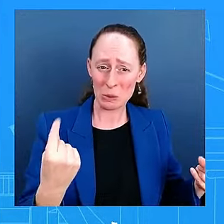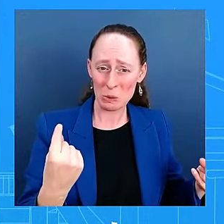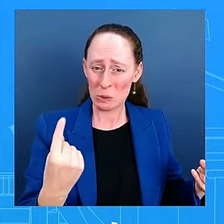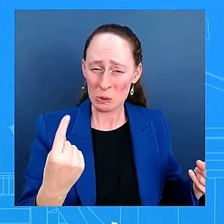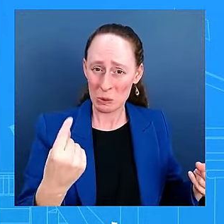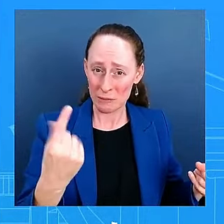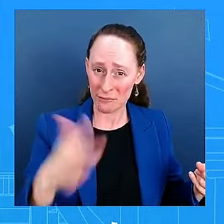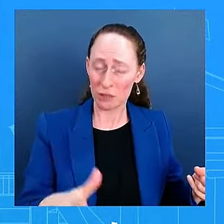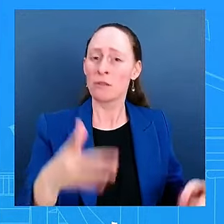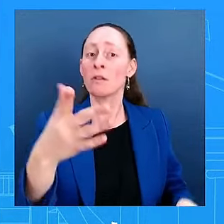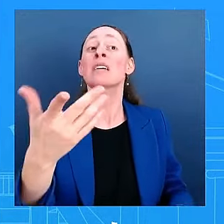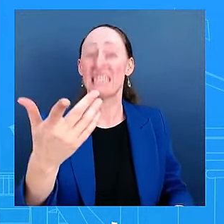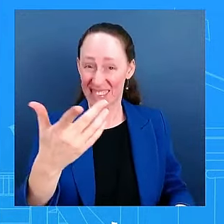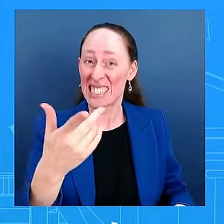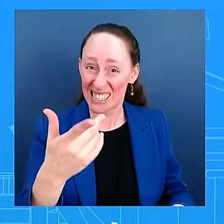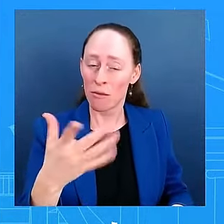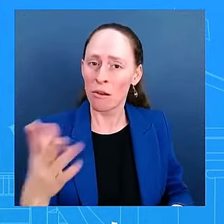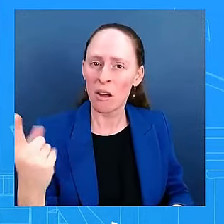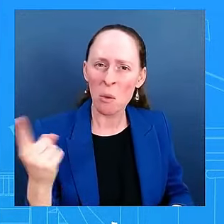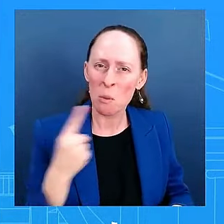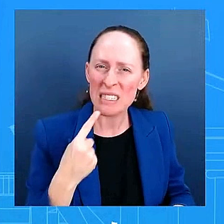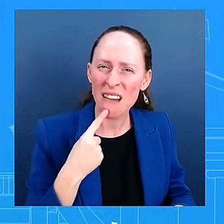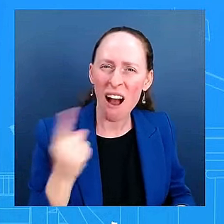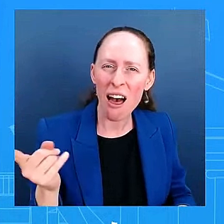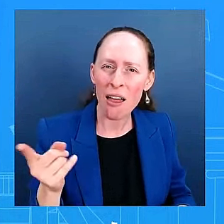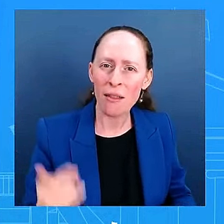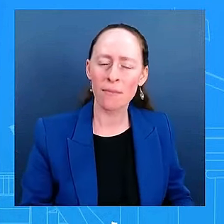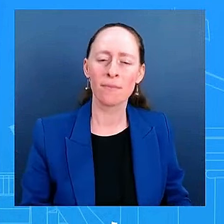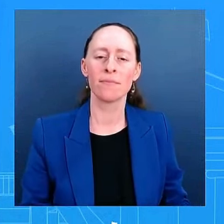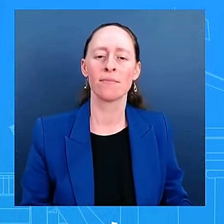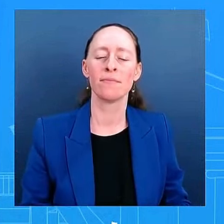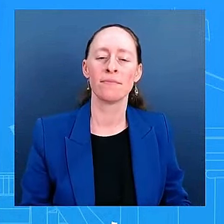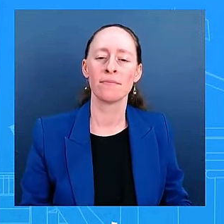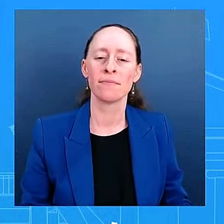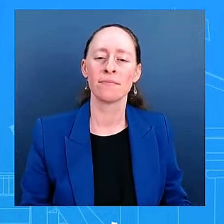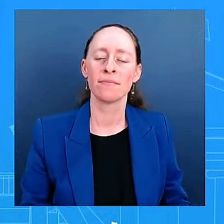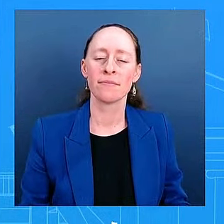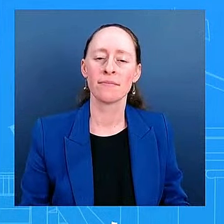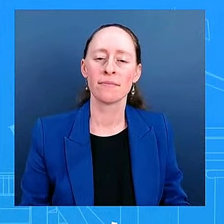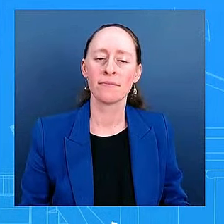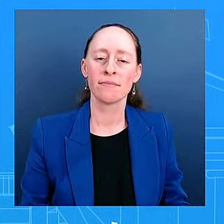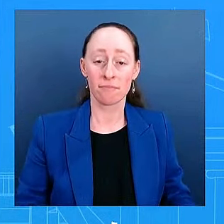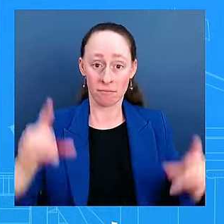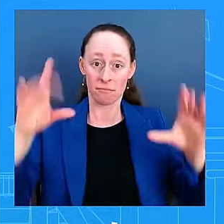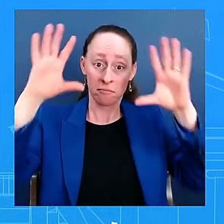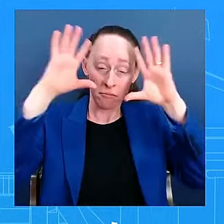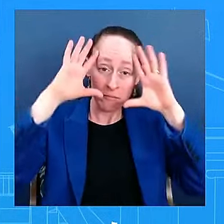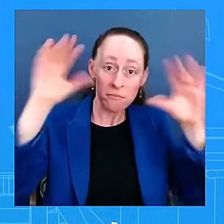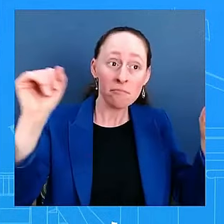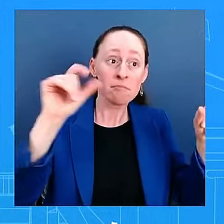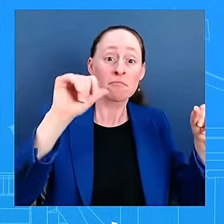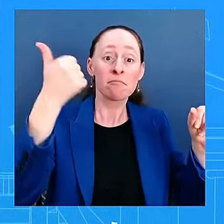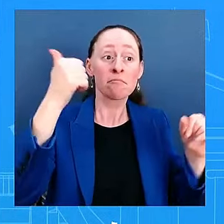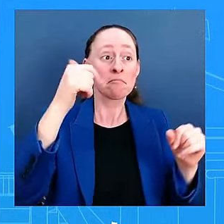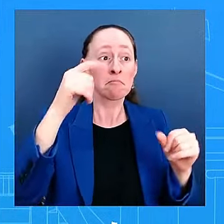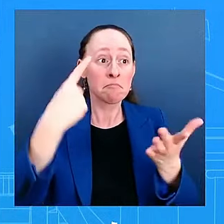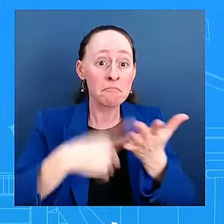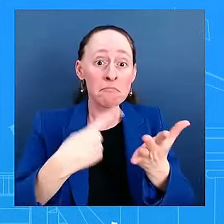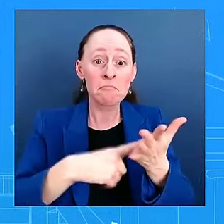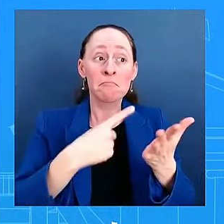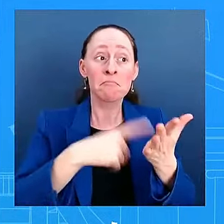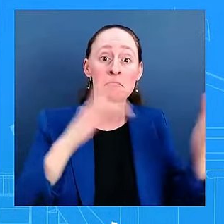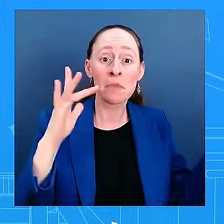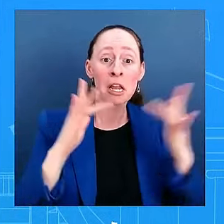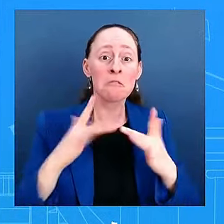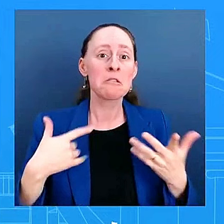calls to read out about the president's speaking to foreign leaders. It's only been two days, as I just mentioned. And so don't have